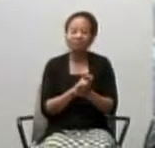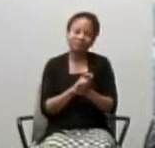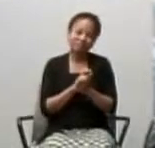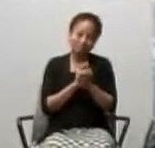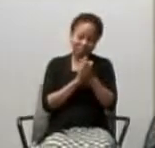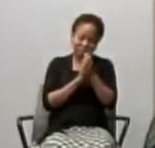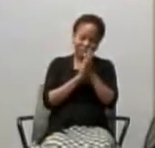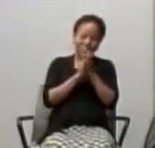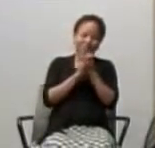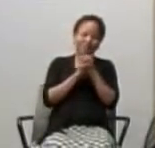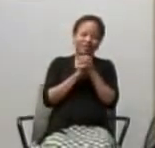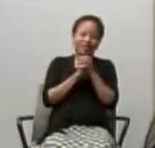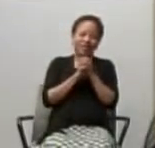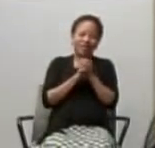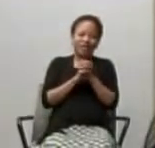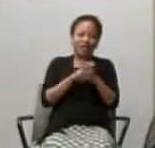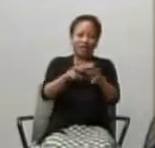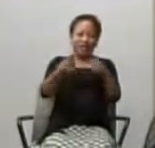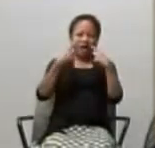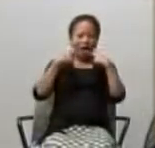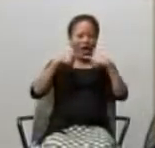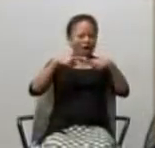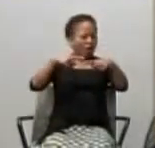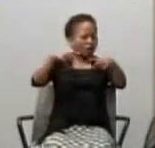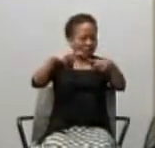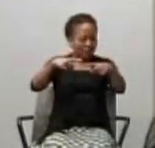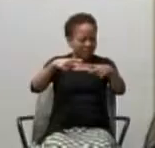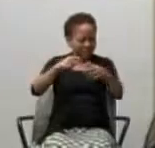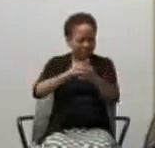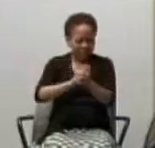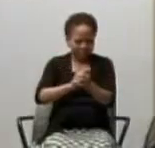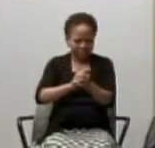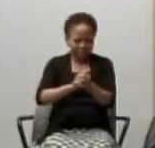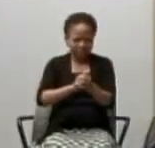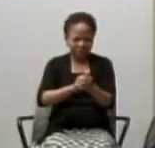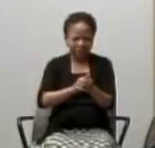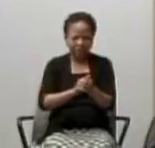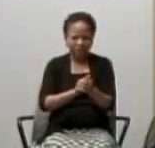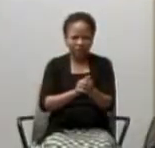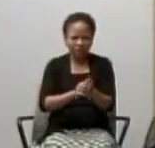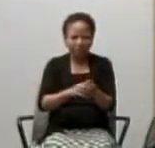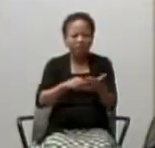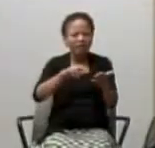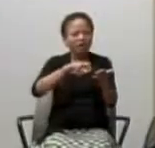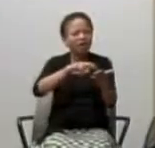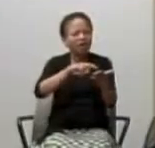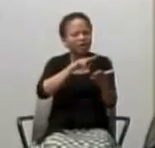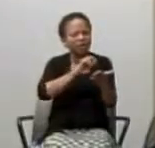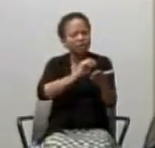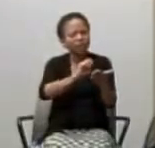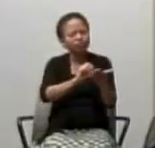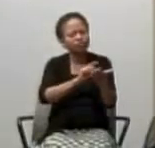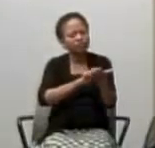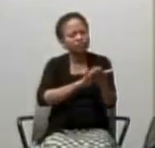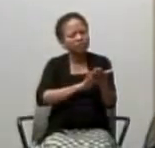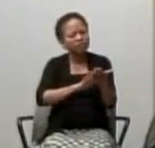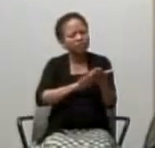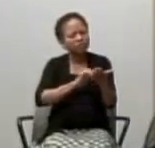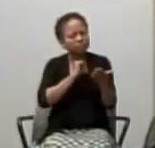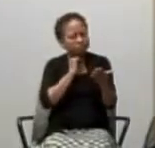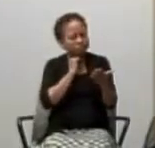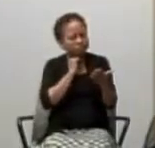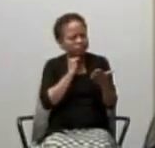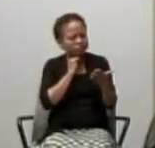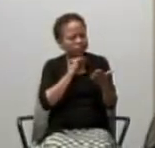As St. Luke says, you see how it is written when Christ would suffer on the third day rise from the dead,